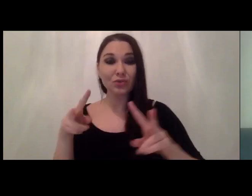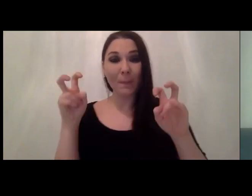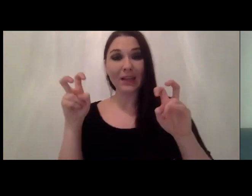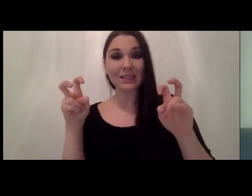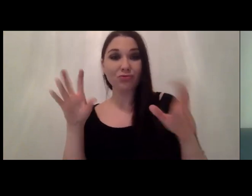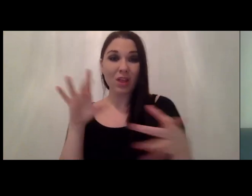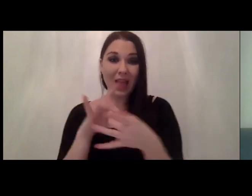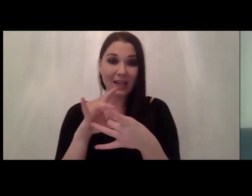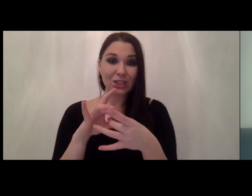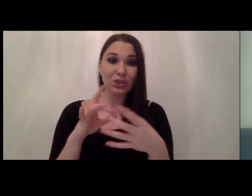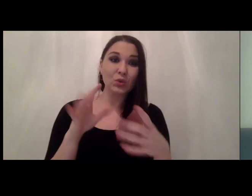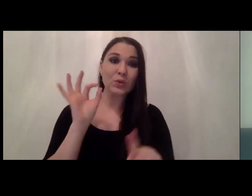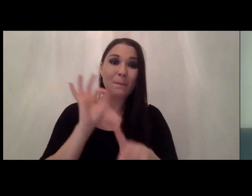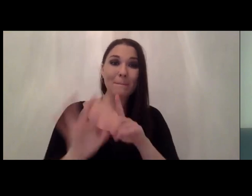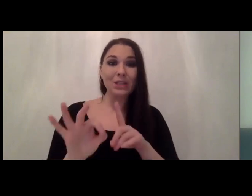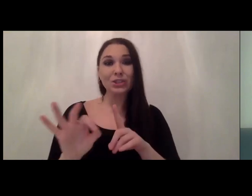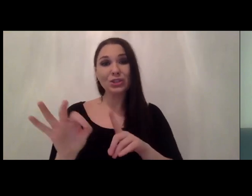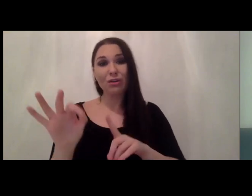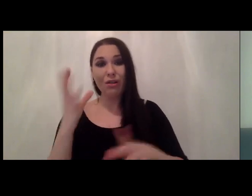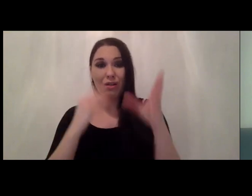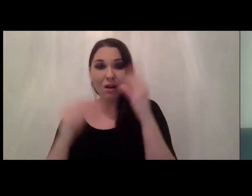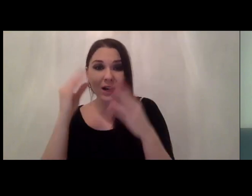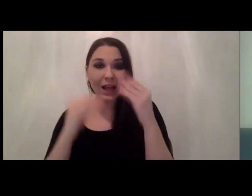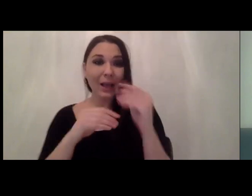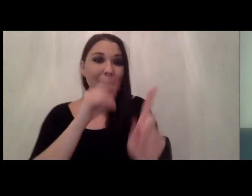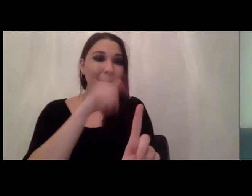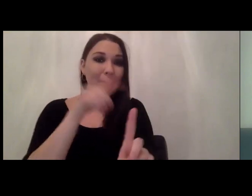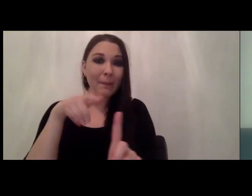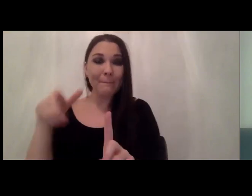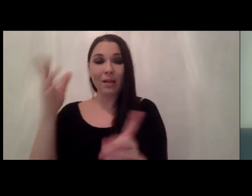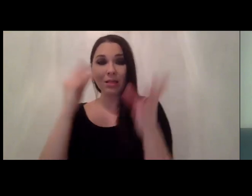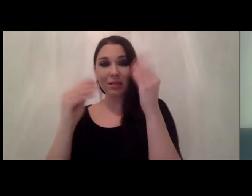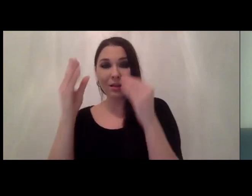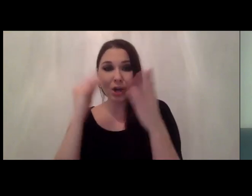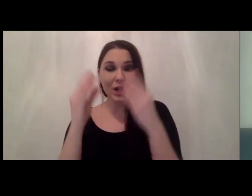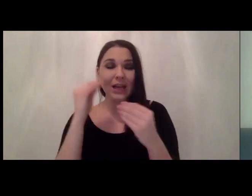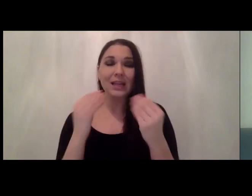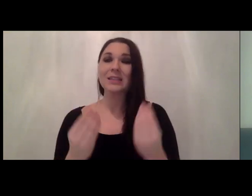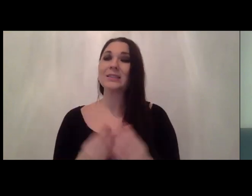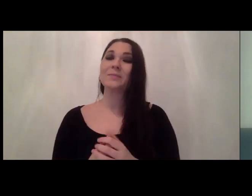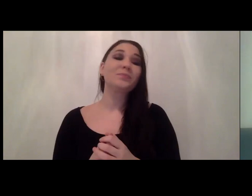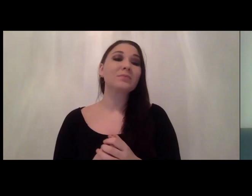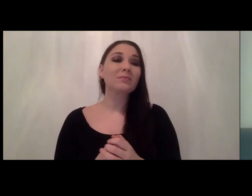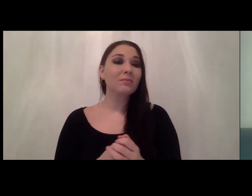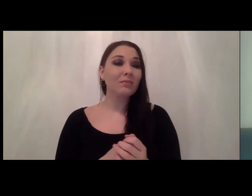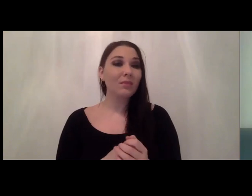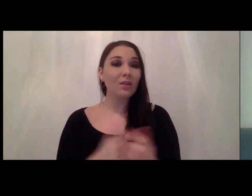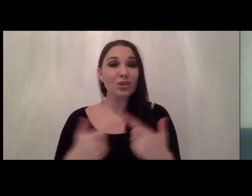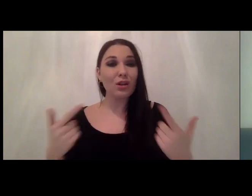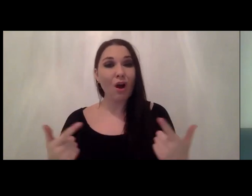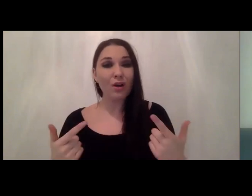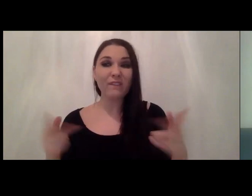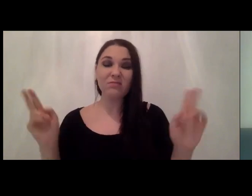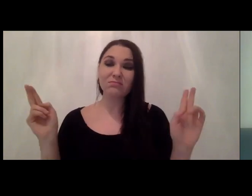machine learning deep learning and uh also classical computer vision in general there's a little bit of a lack of